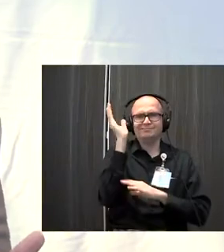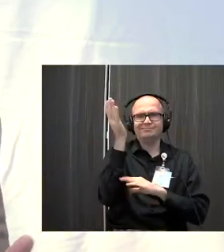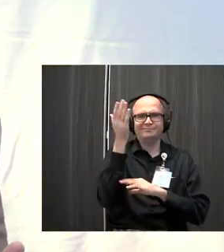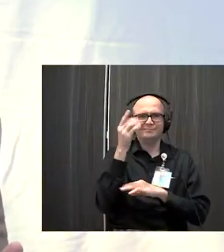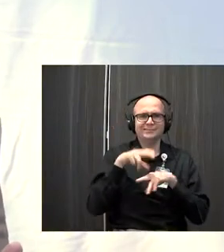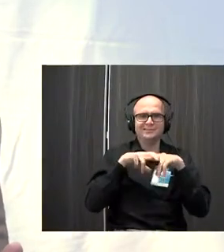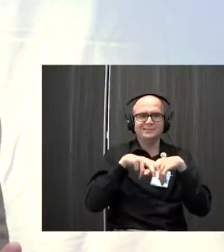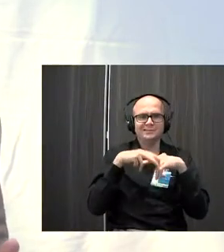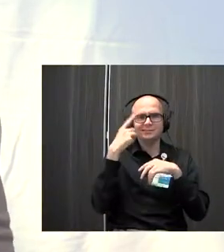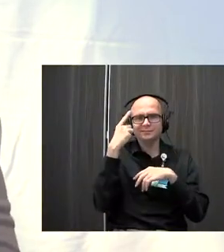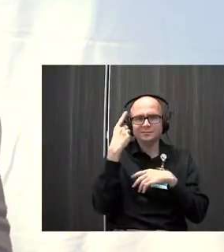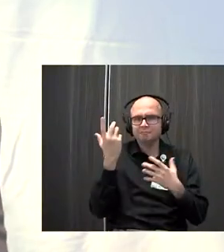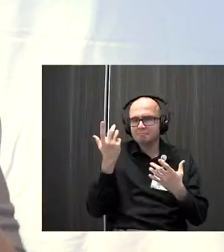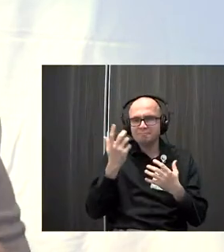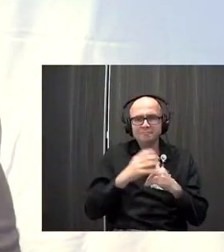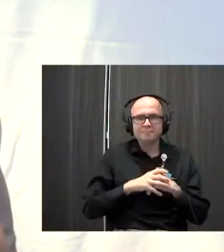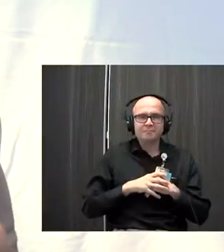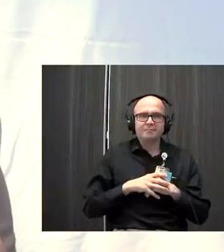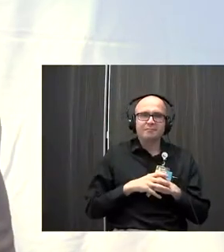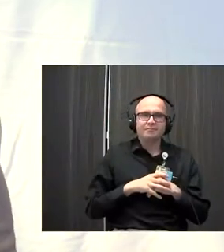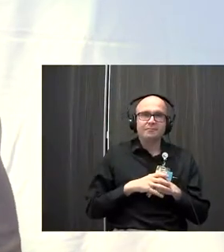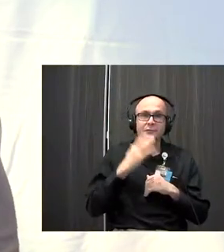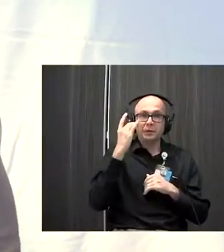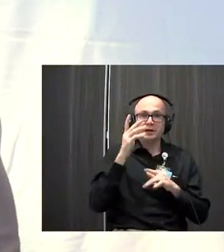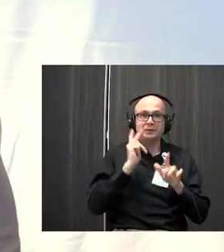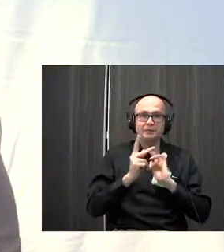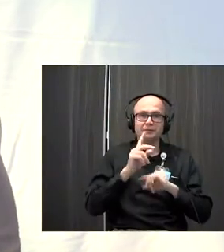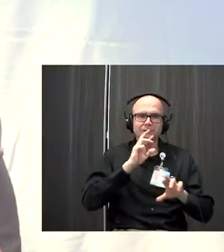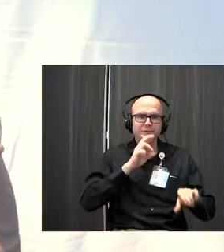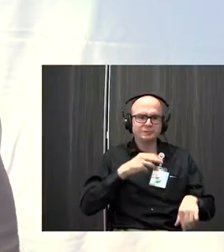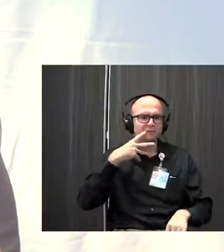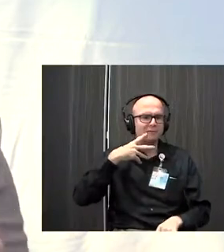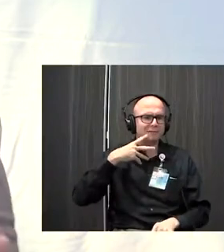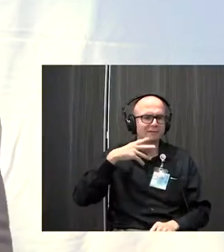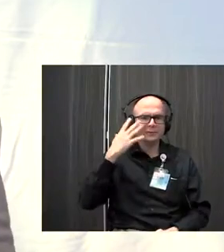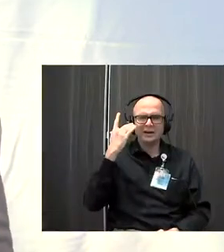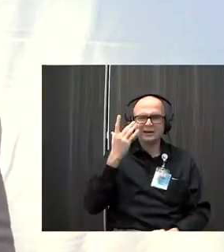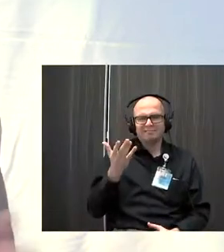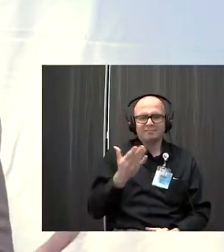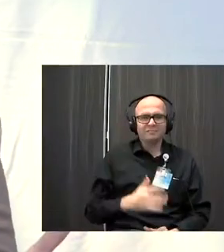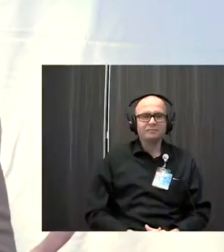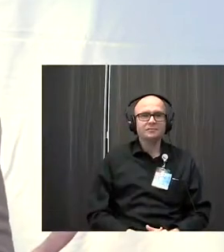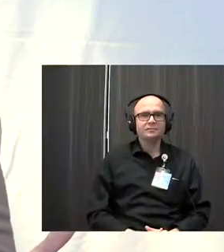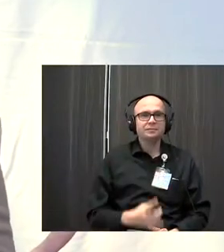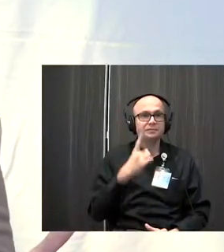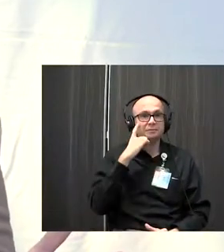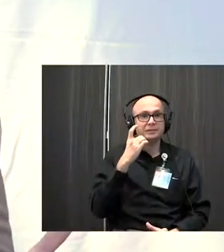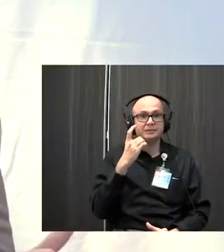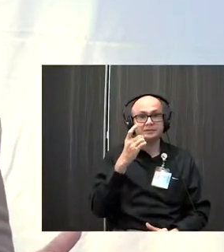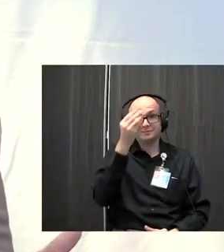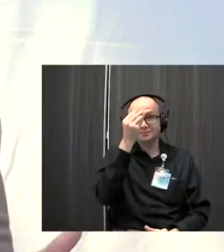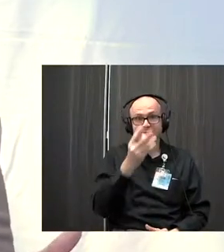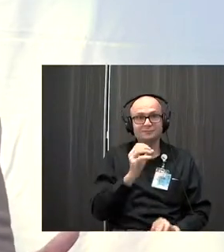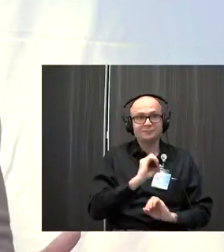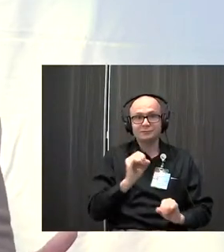would we sit here and do this lemon imagery? And the question is, actually, why do people have the response? Why do people salivate? Why do you have that? Because the newsflash here is